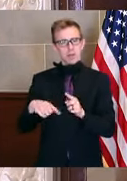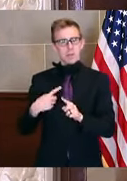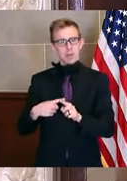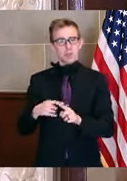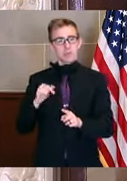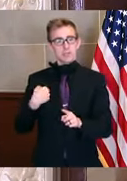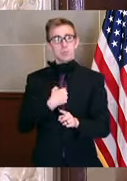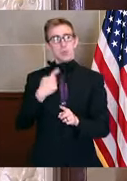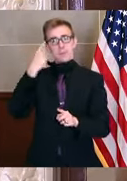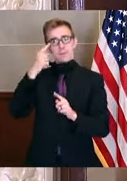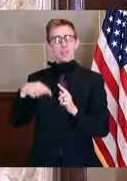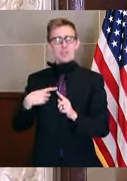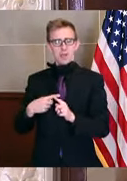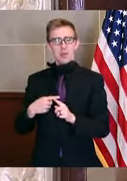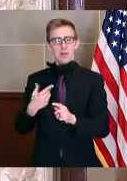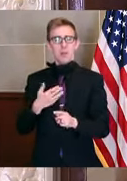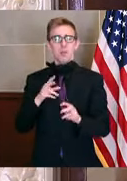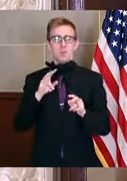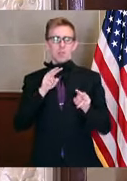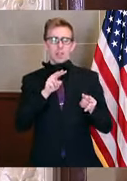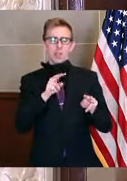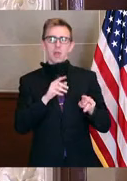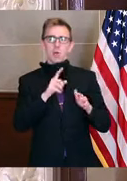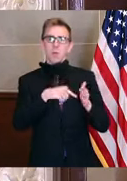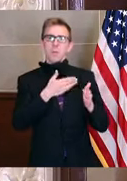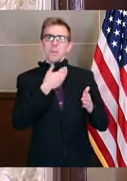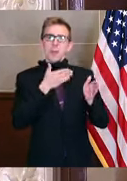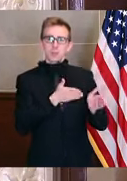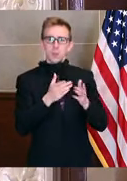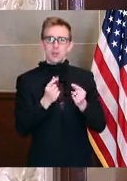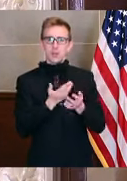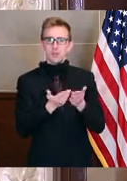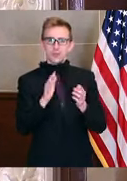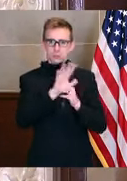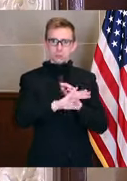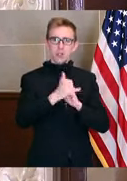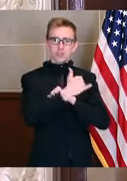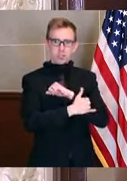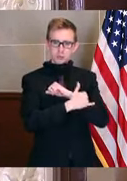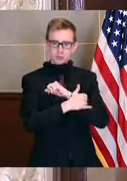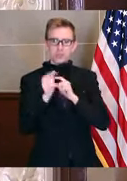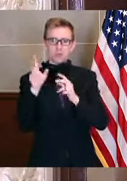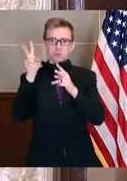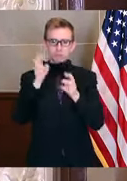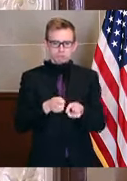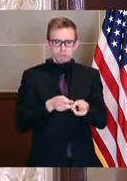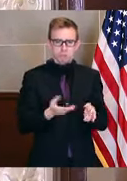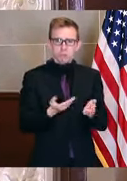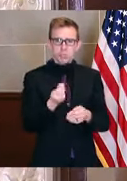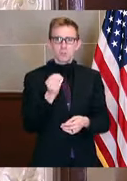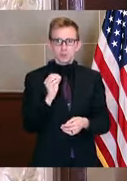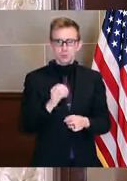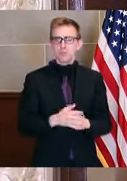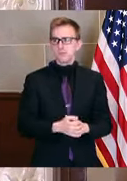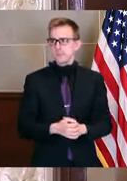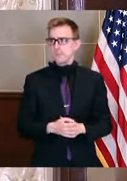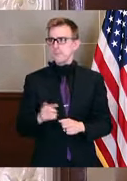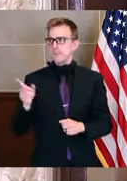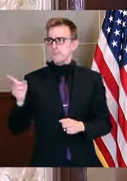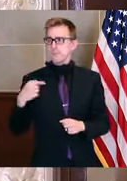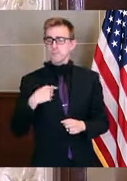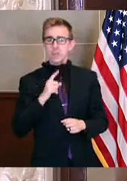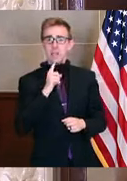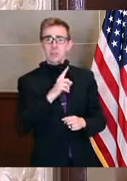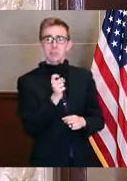mind. We're looking at best practices across the country. And I would say that if you ask me that a month from now, we probably will, in fact, have implemented that. I'm actually